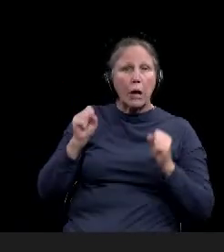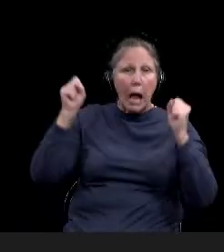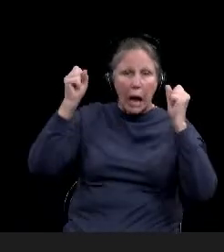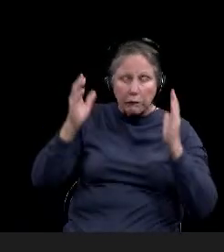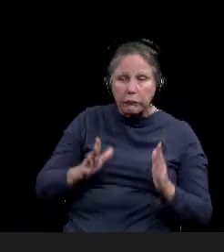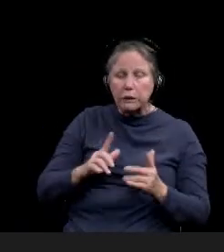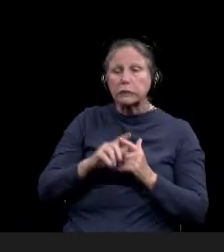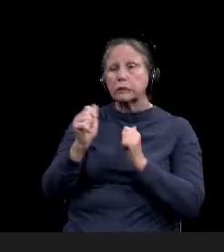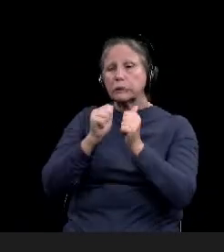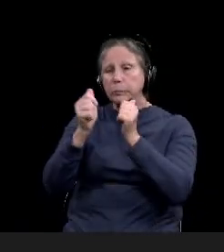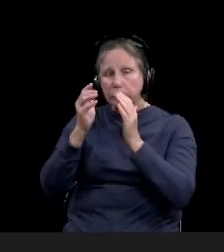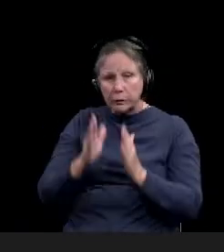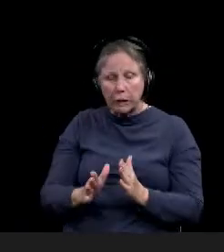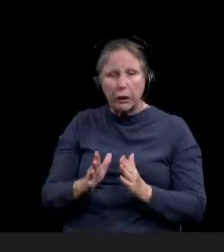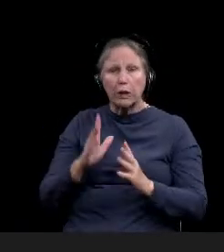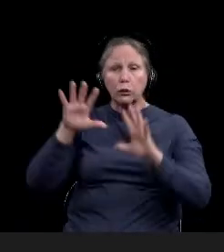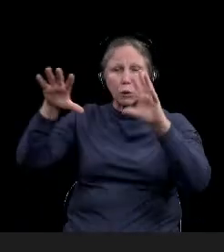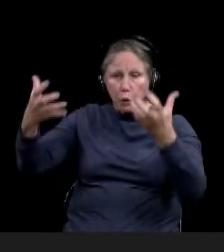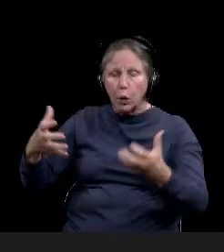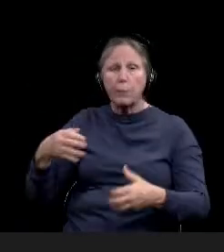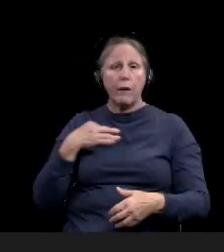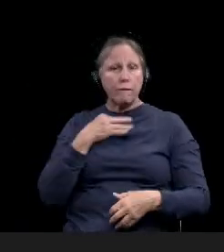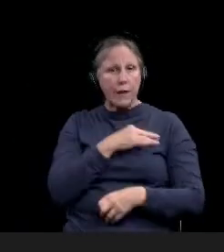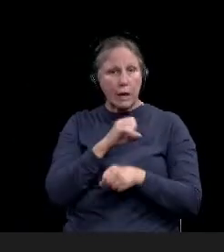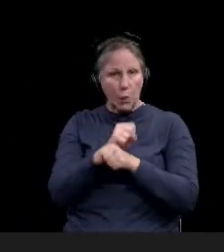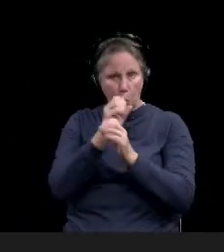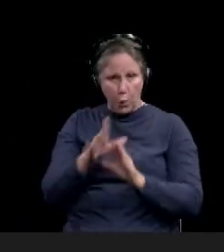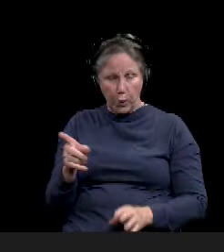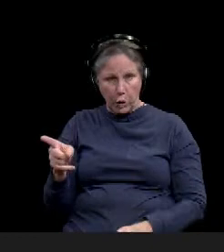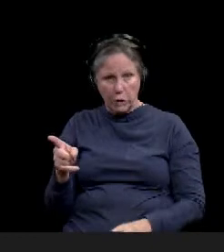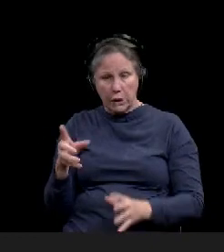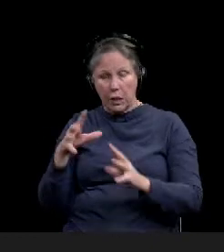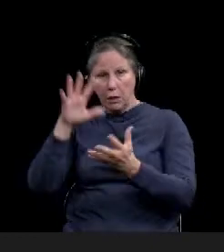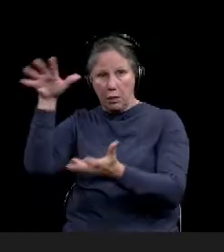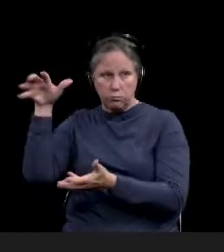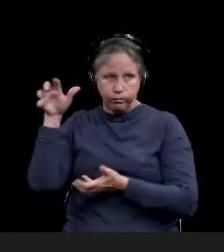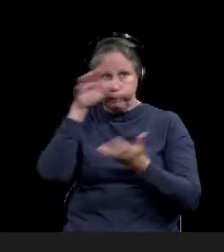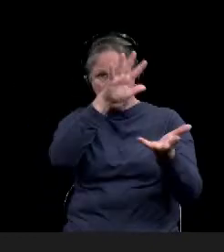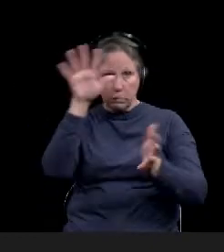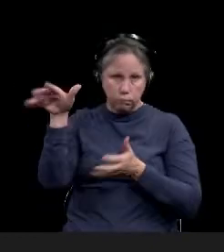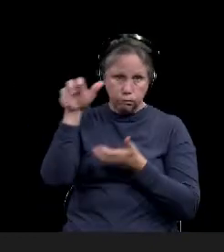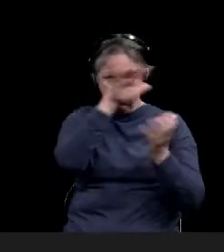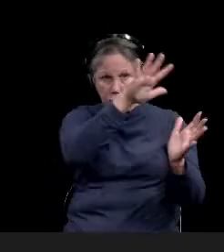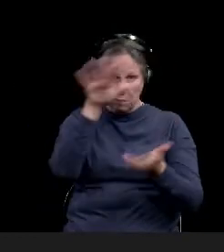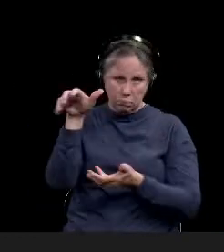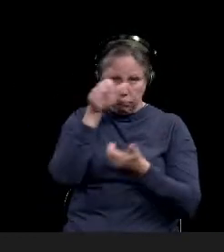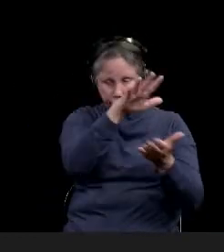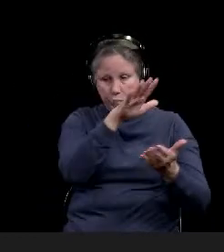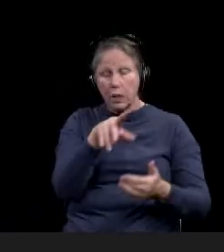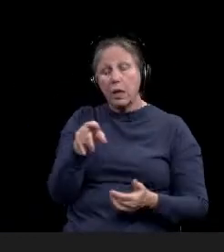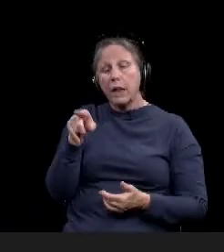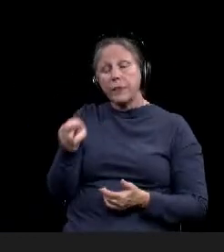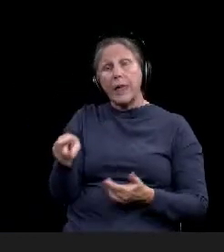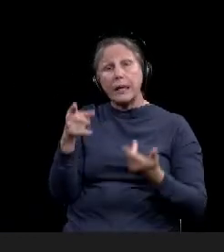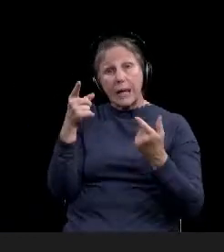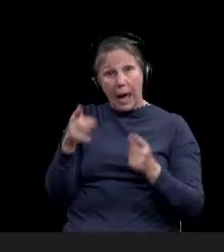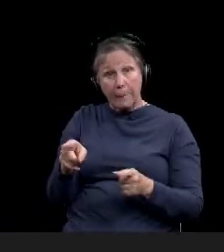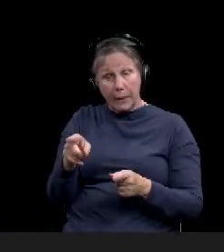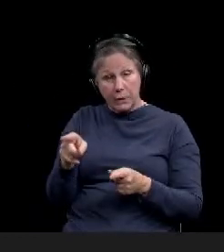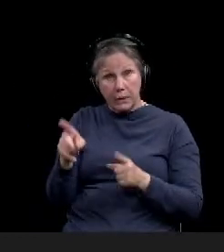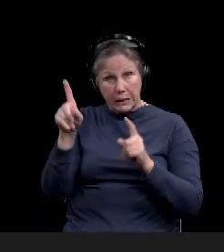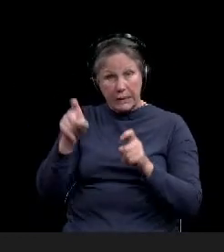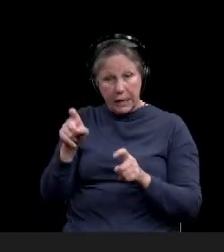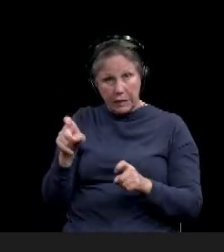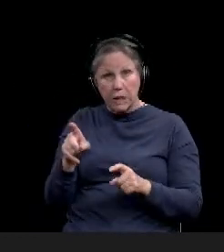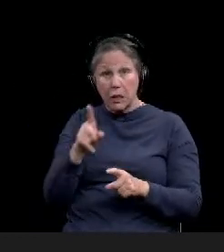well as their student body, their faculty and employees. Um, the fact that they are doing those, um, surveillance tests